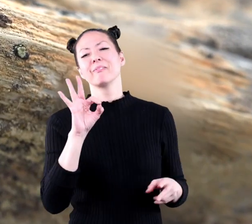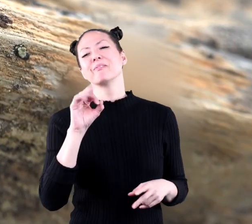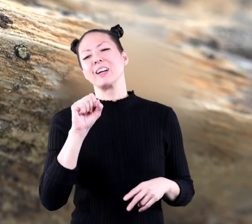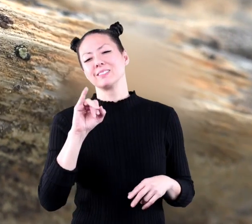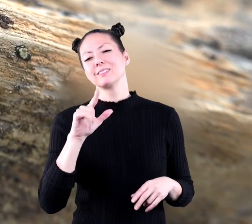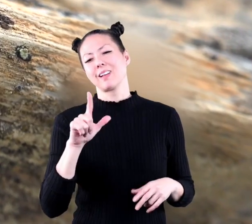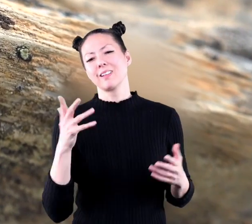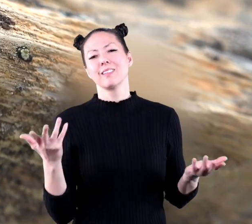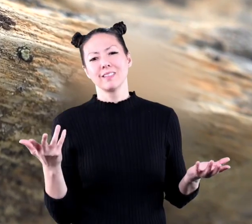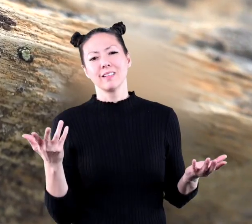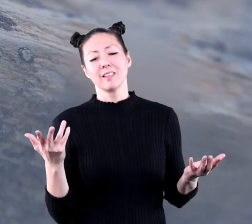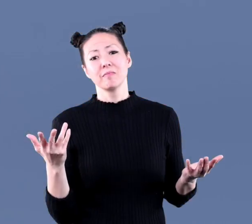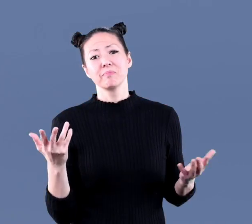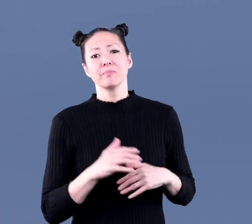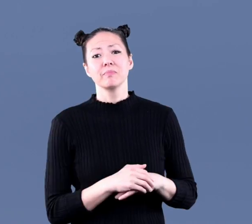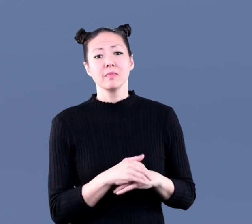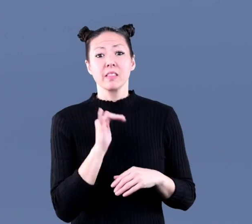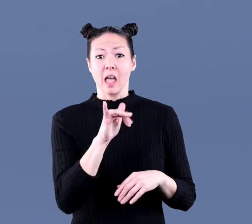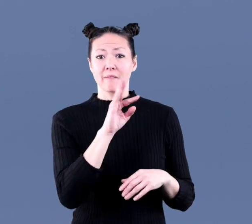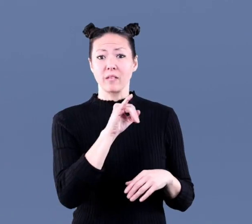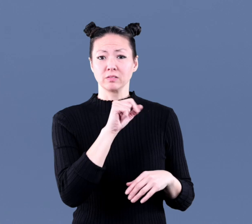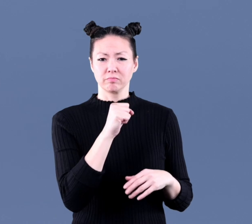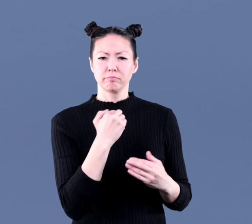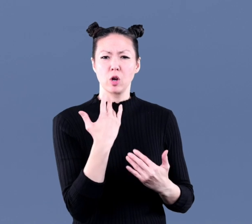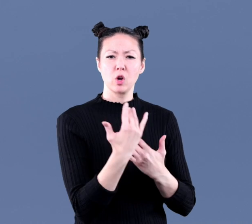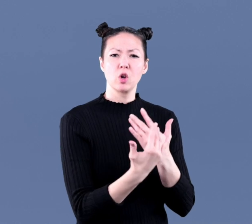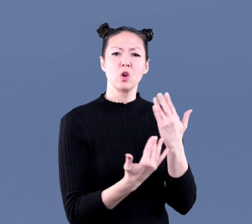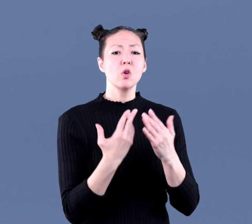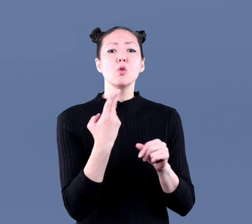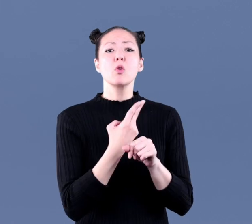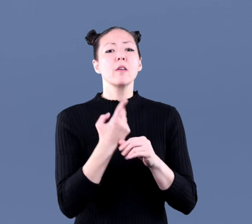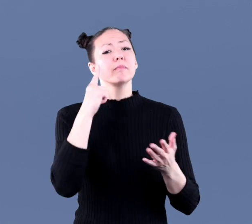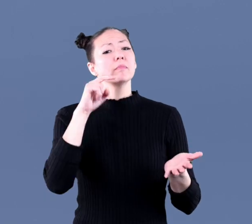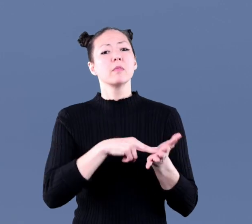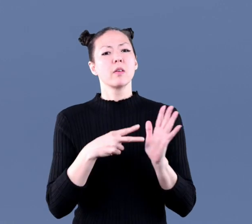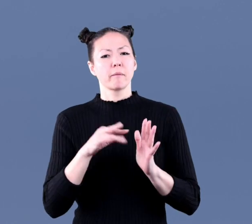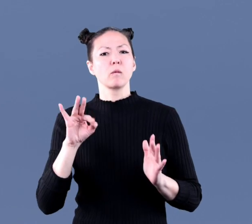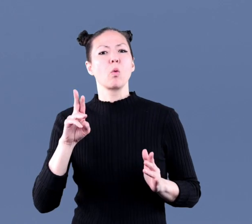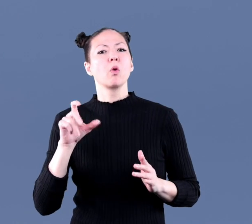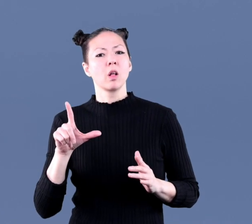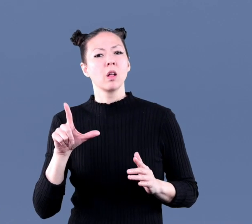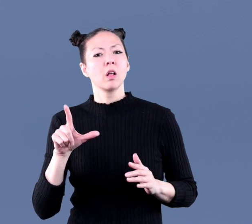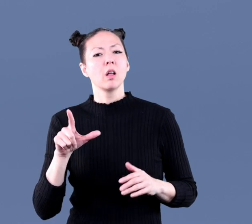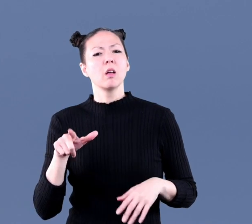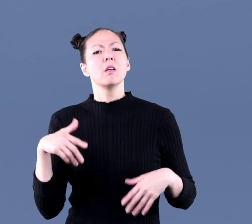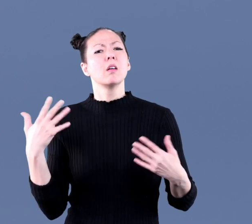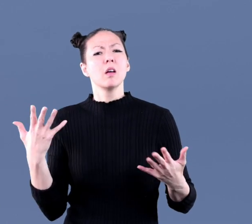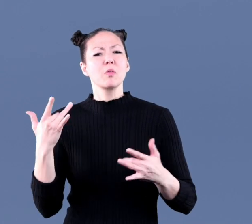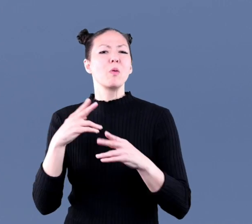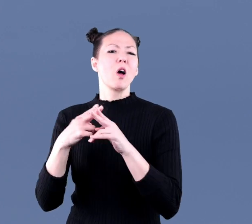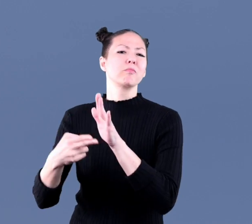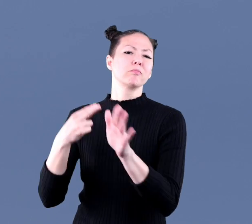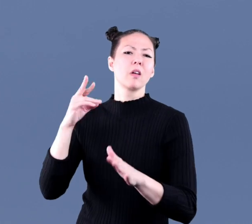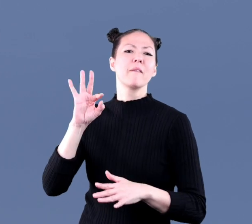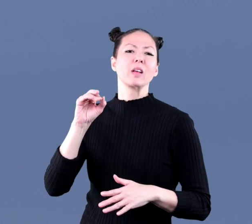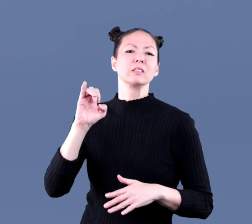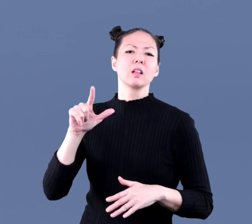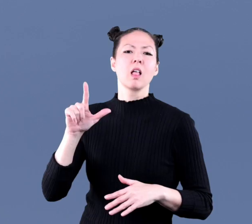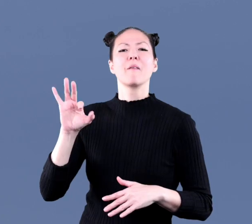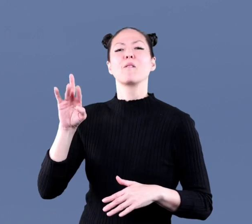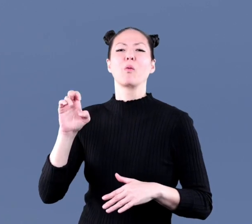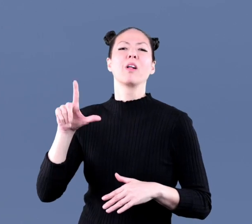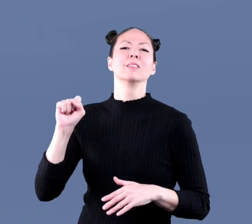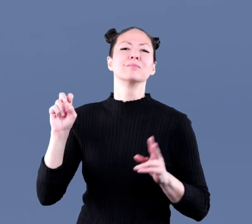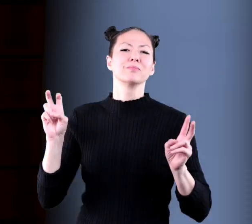is fossil. Those fossils are then burned and used for fuel, which is why they are called fossil fuels.